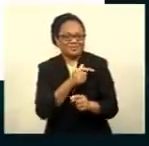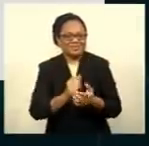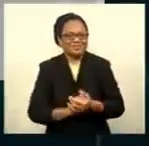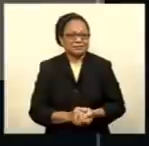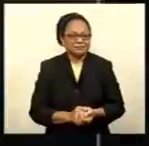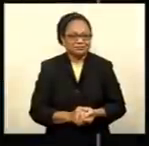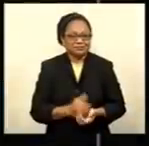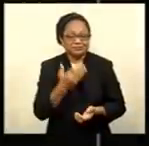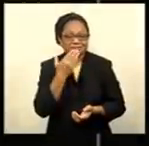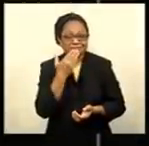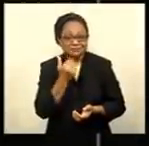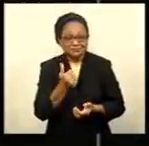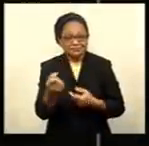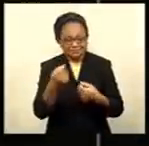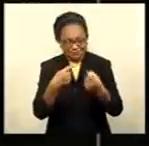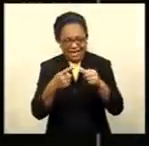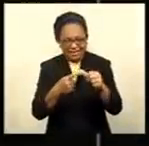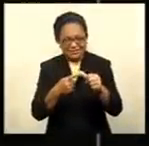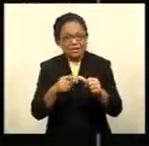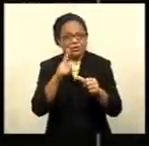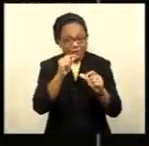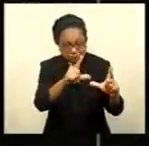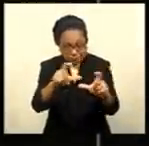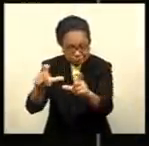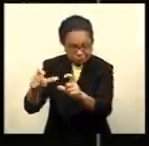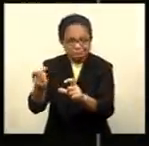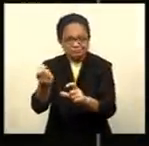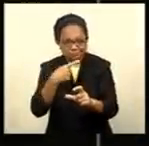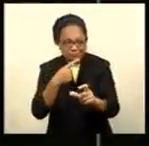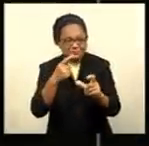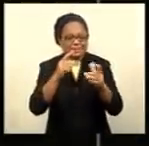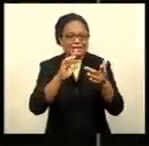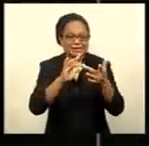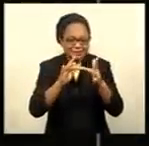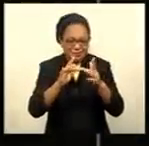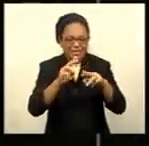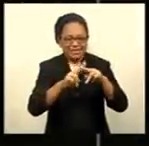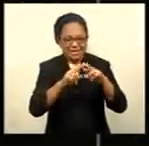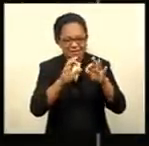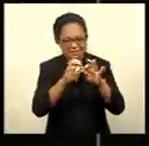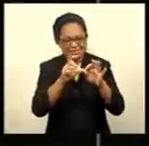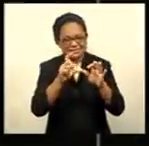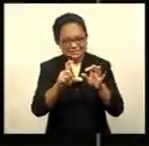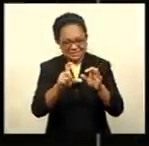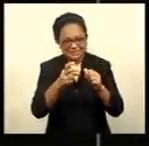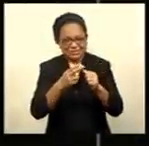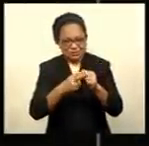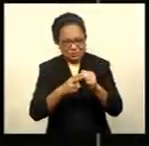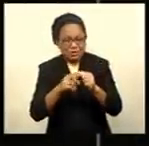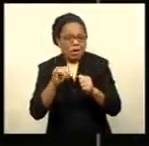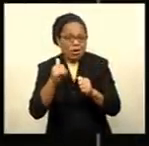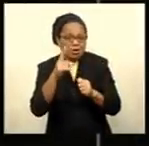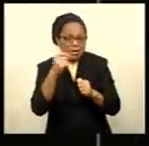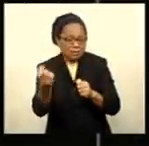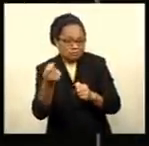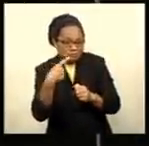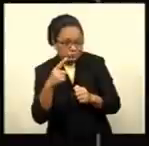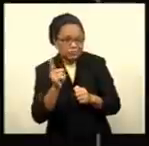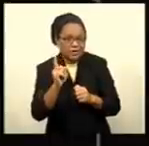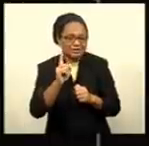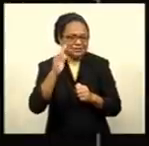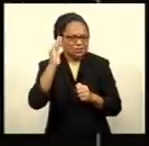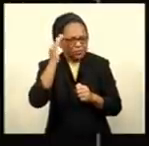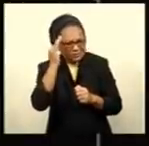Send us newsworthy pictures and videos via email, fbcnews at fbc.com.fj, or share it with us via our various